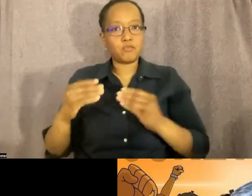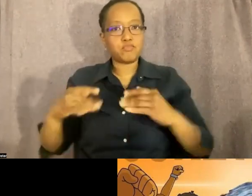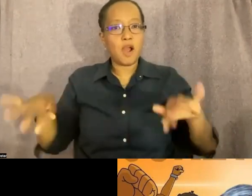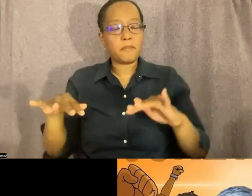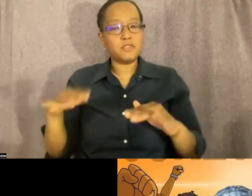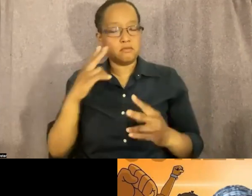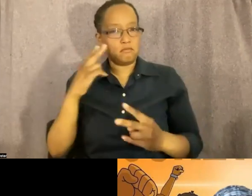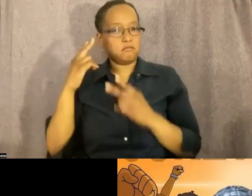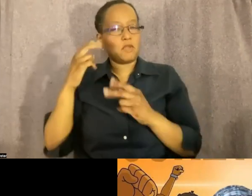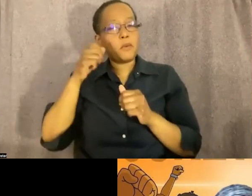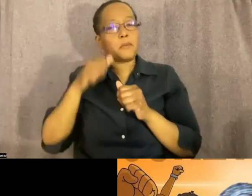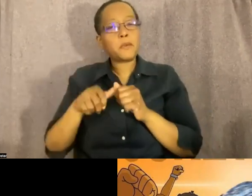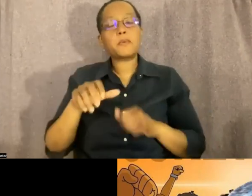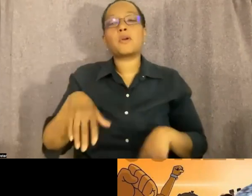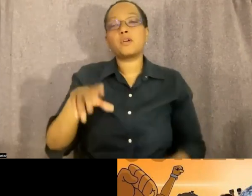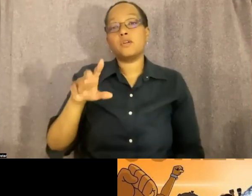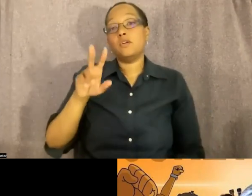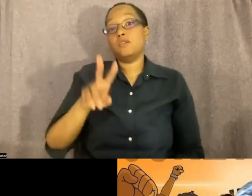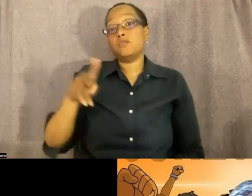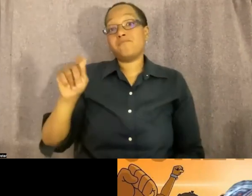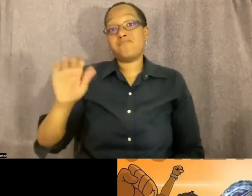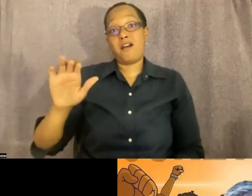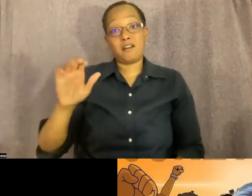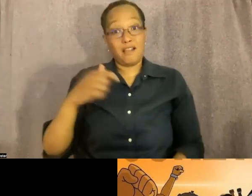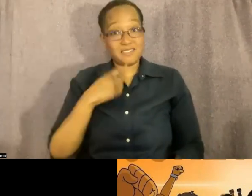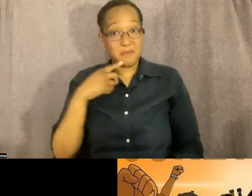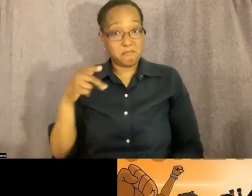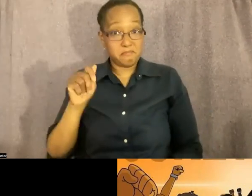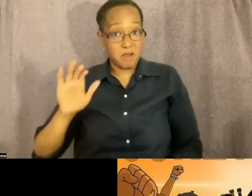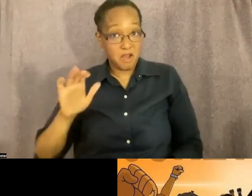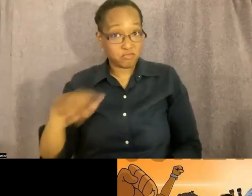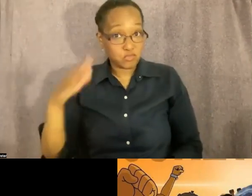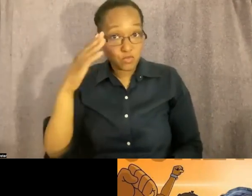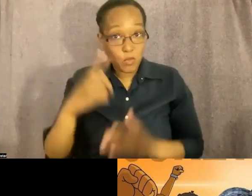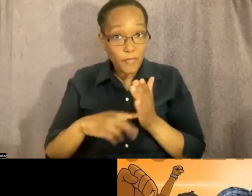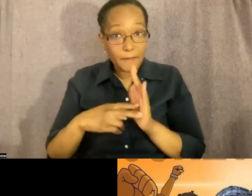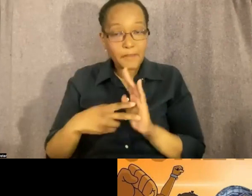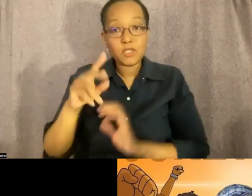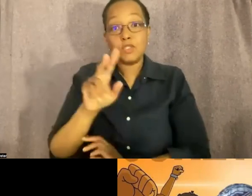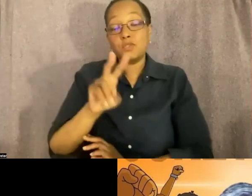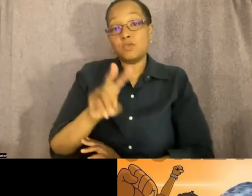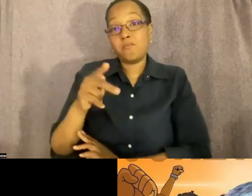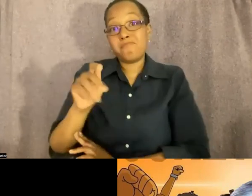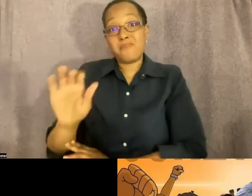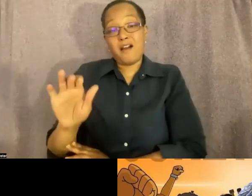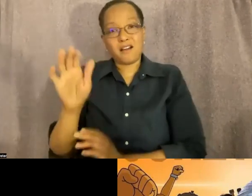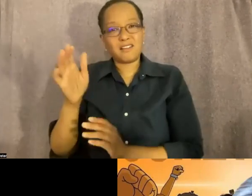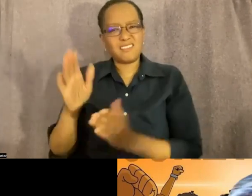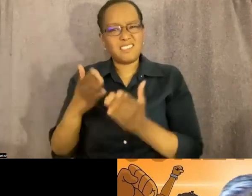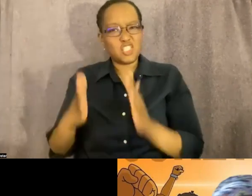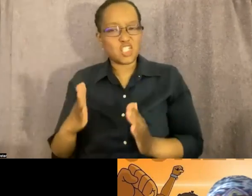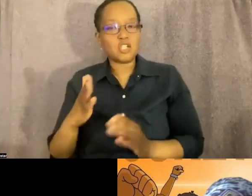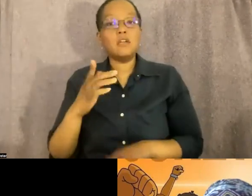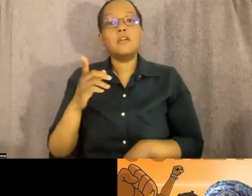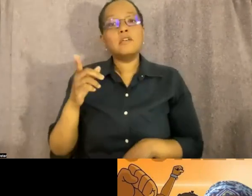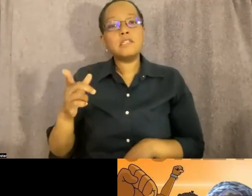of when Pac, for those who don't know what I mean when I say Pac, when Tupac says, it talks about the rose